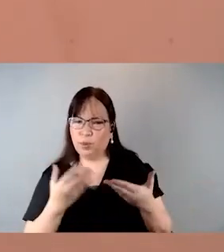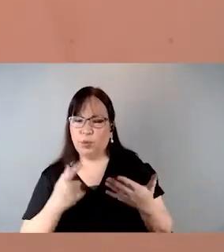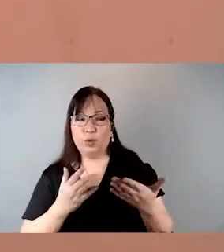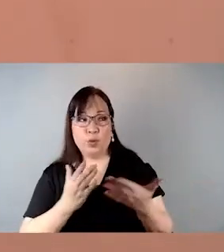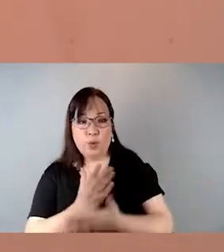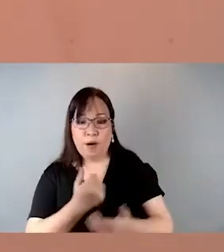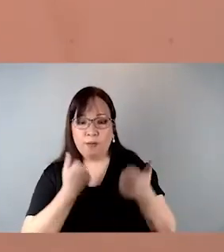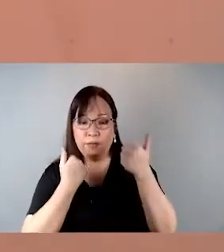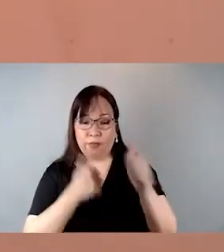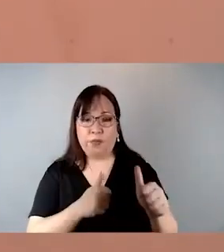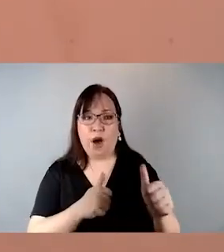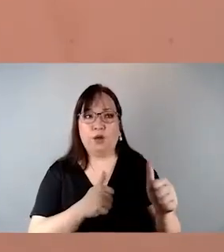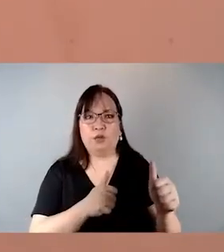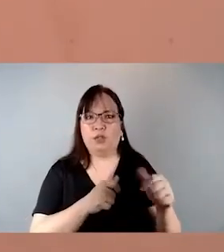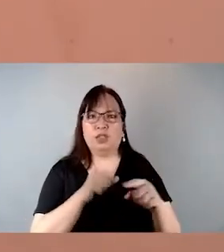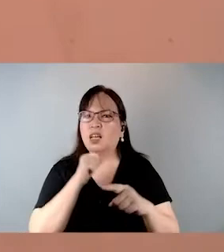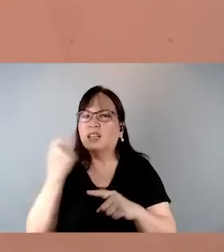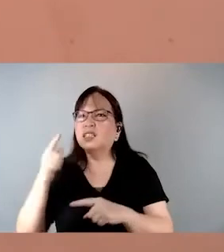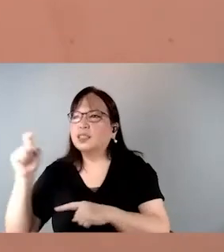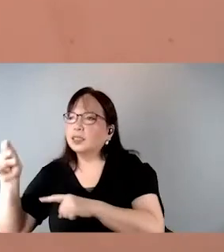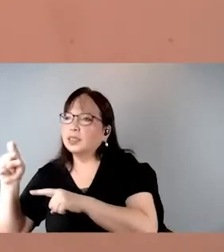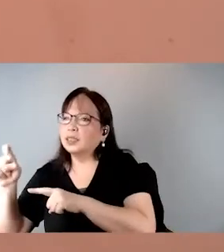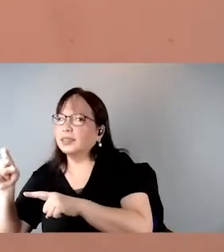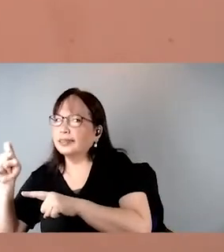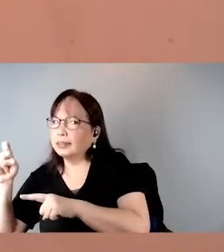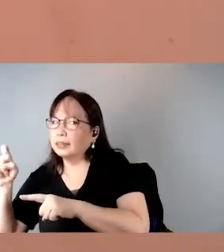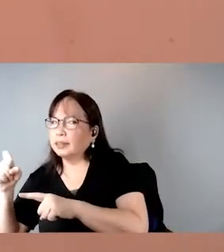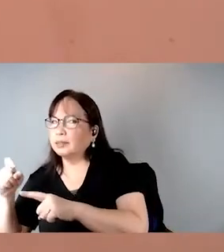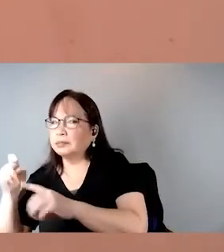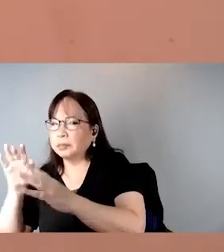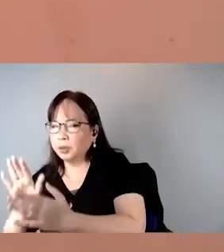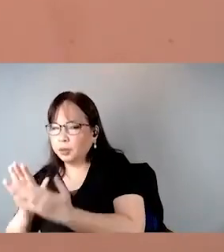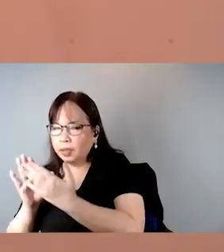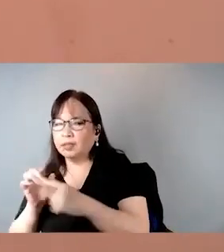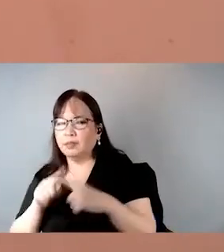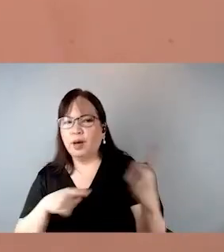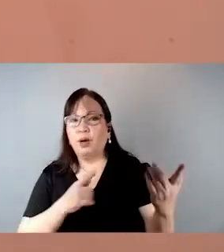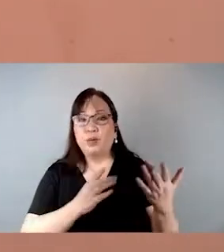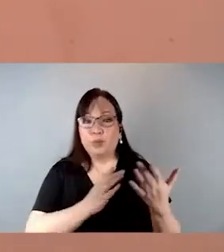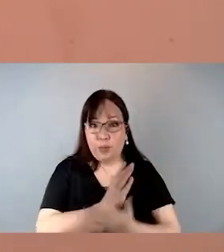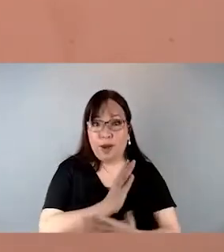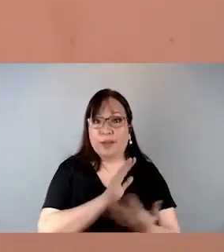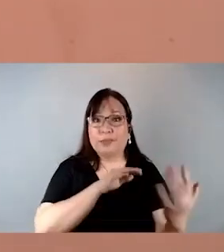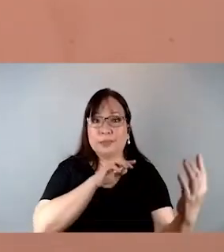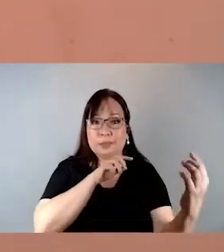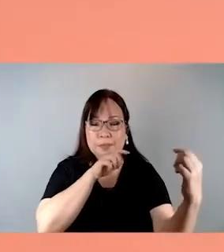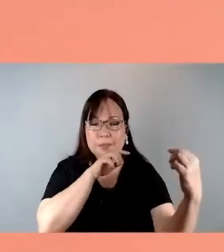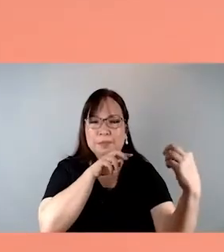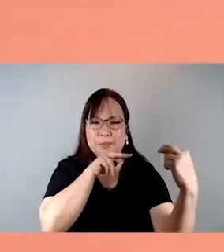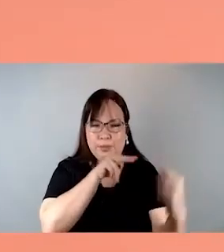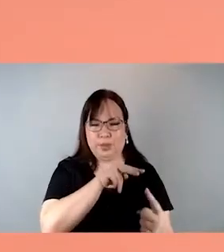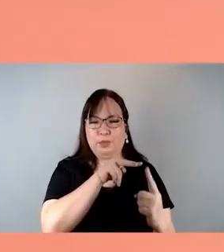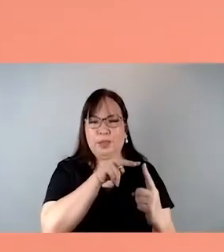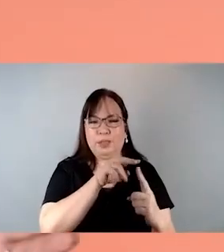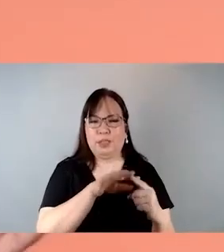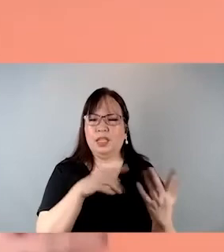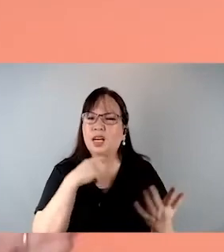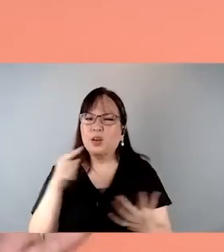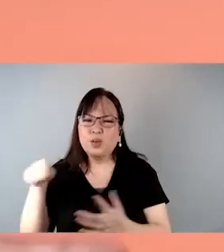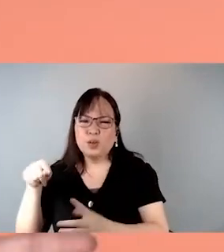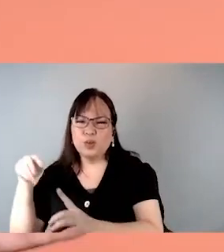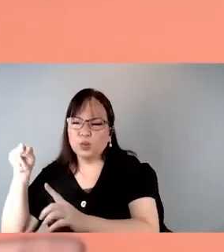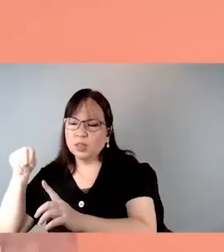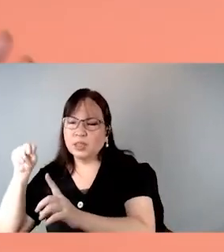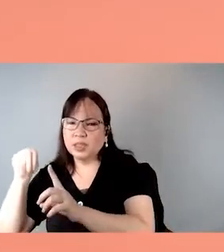approach from a needs-based approach when it came to children. And why is this important? In a needs